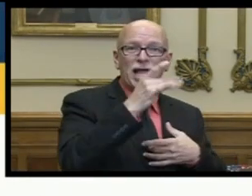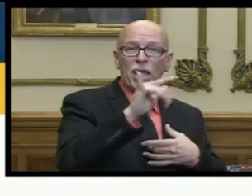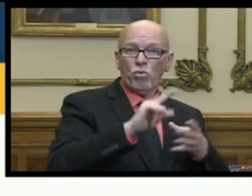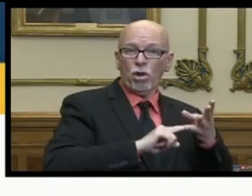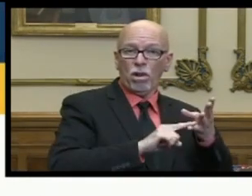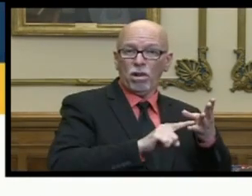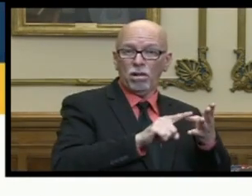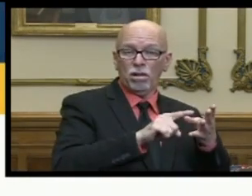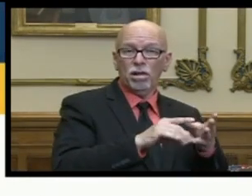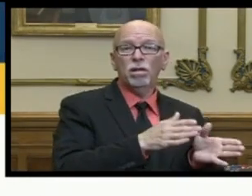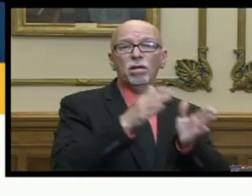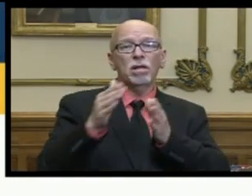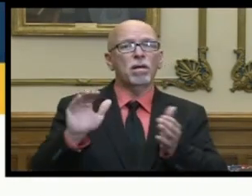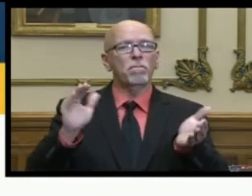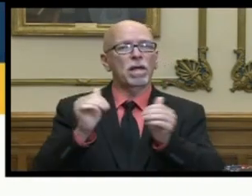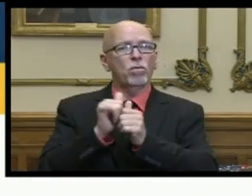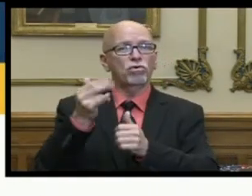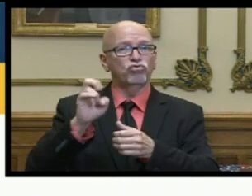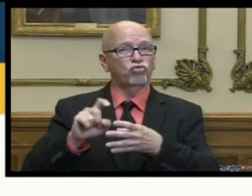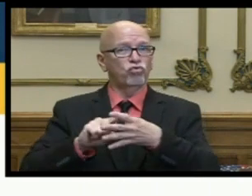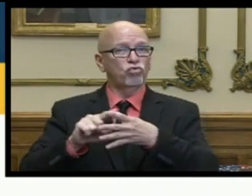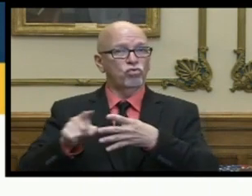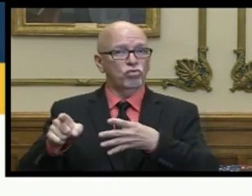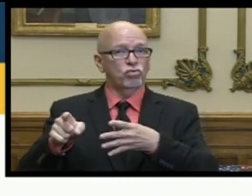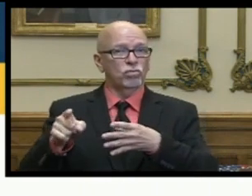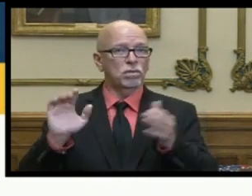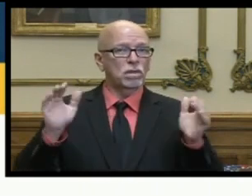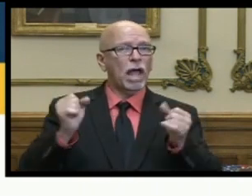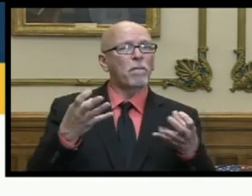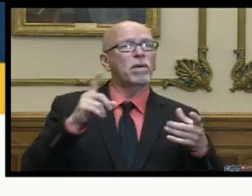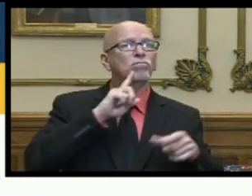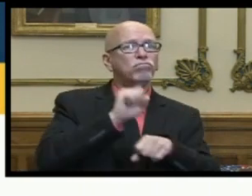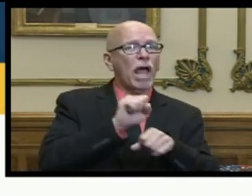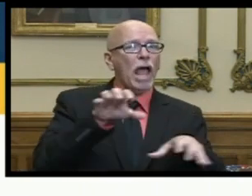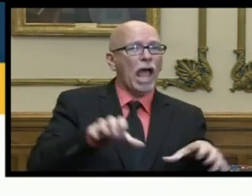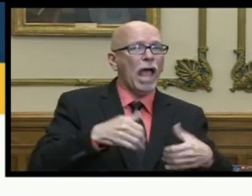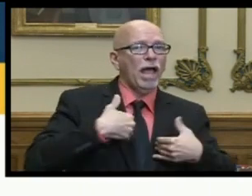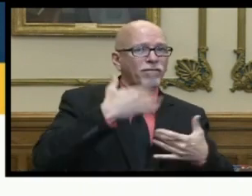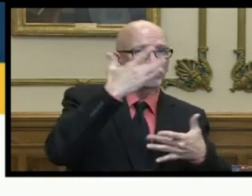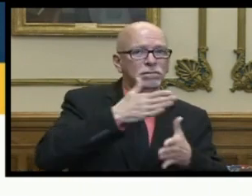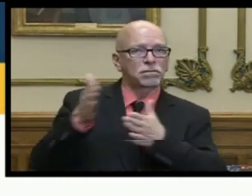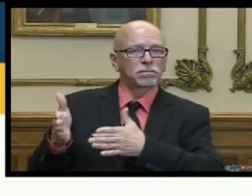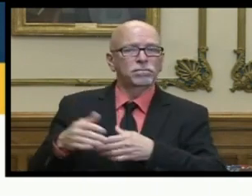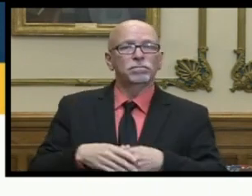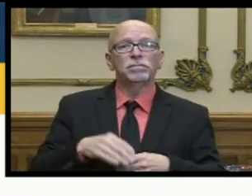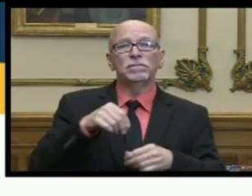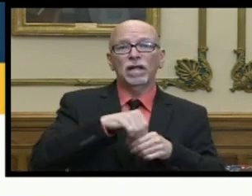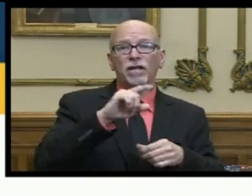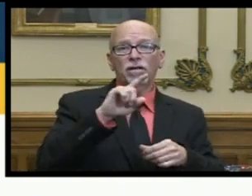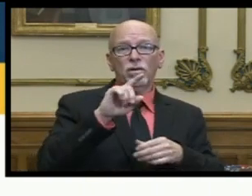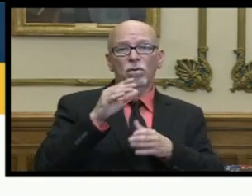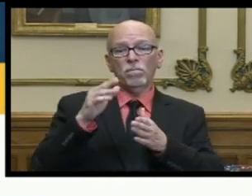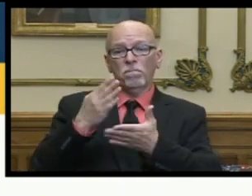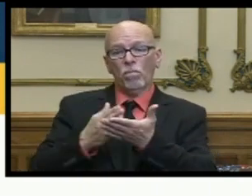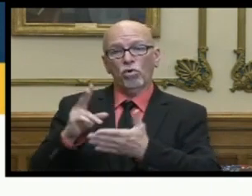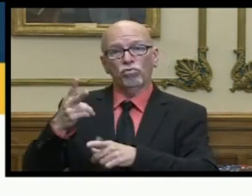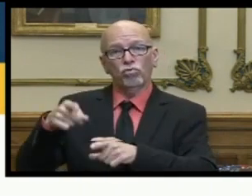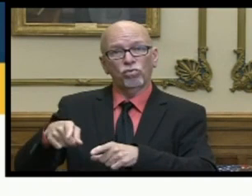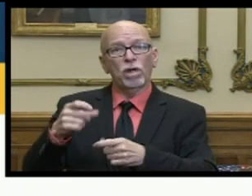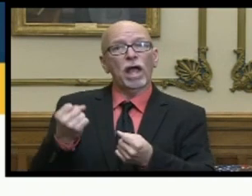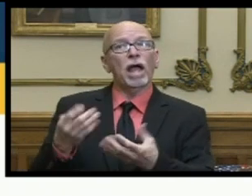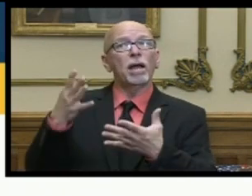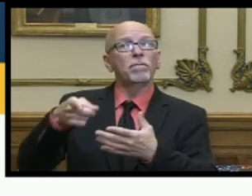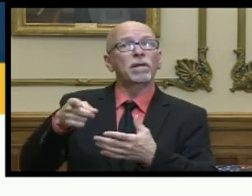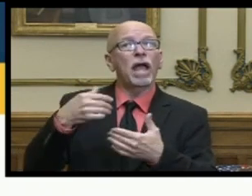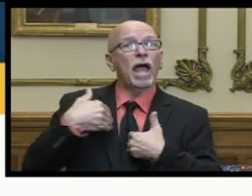one took place to the beginning of june when wave two took place in wave two the statewide estimates for active infection rate